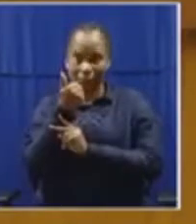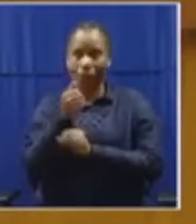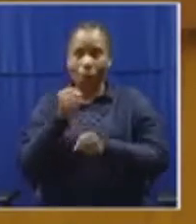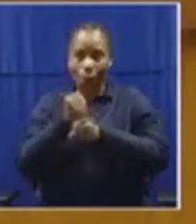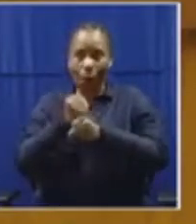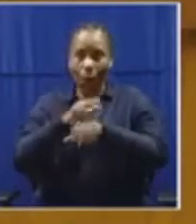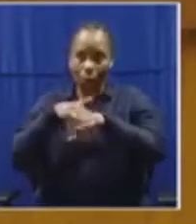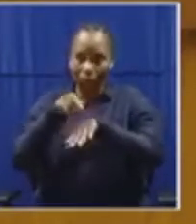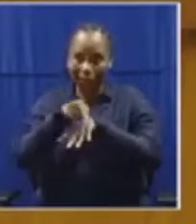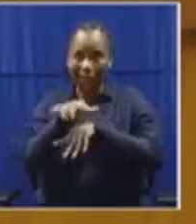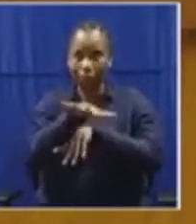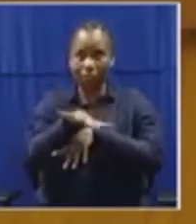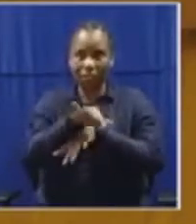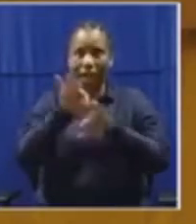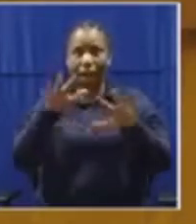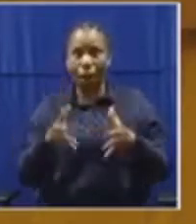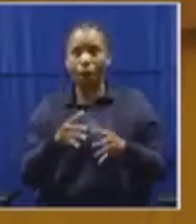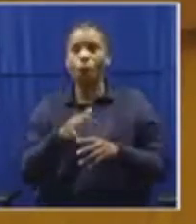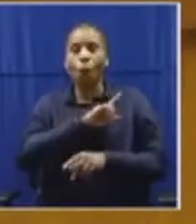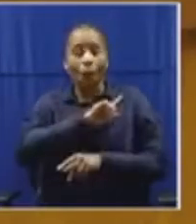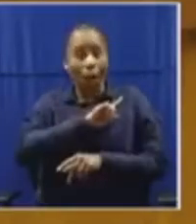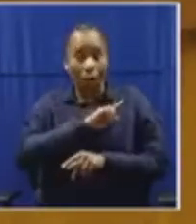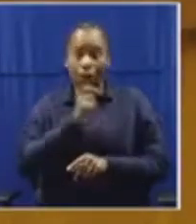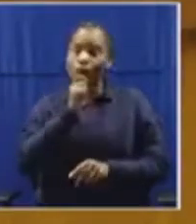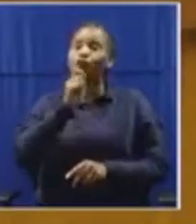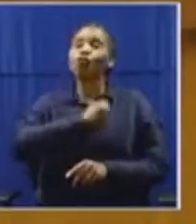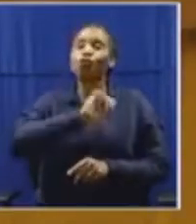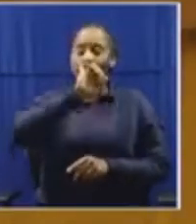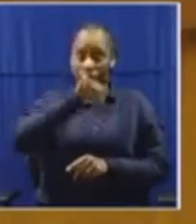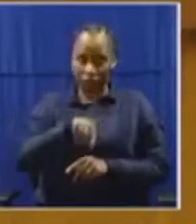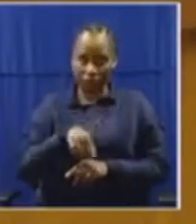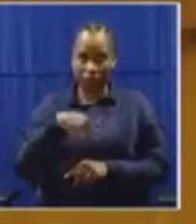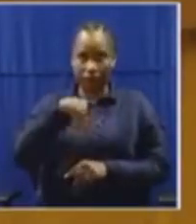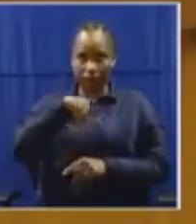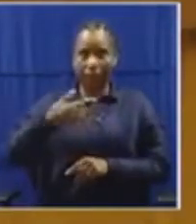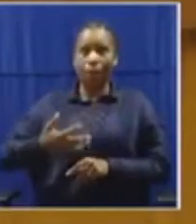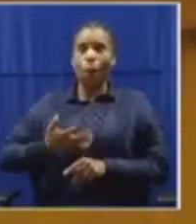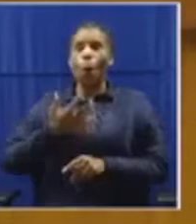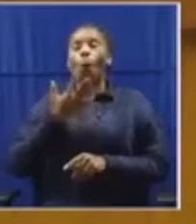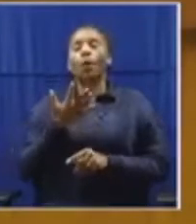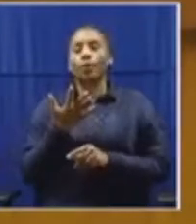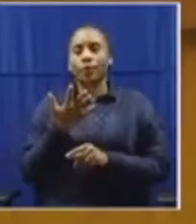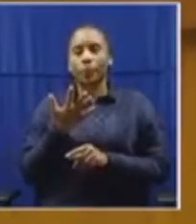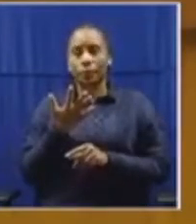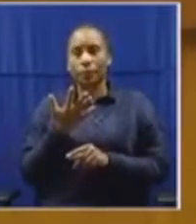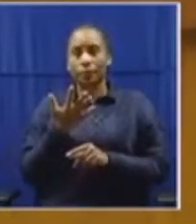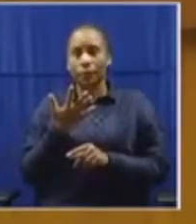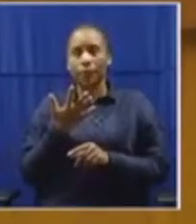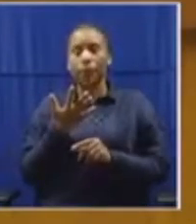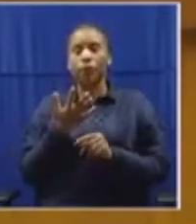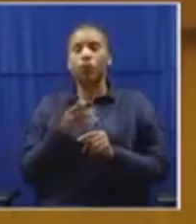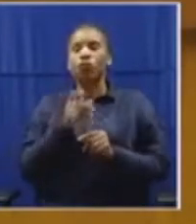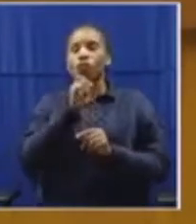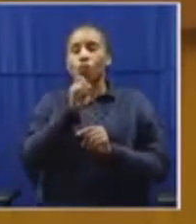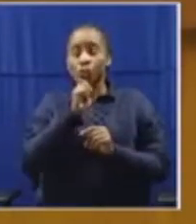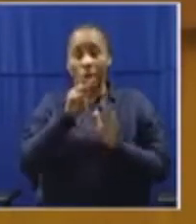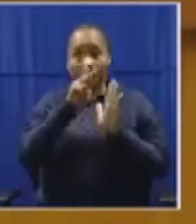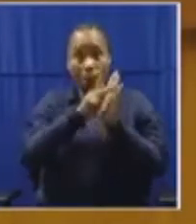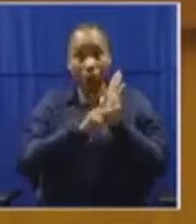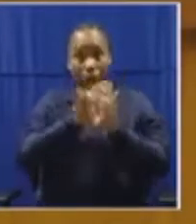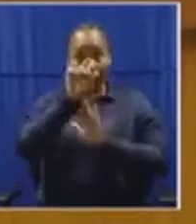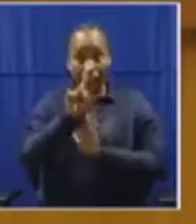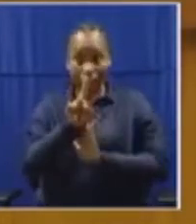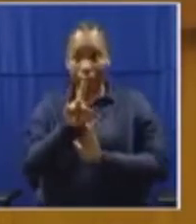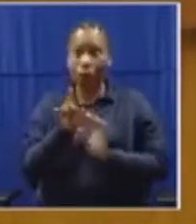situation because indeed, I do want to uphold the principle of being transparent,